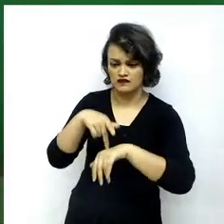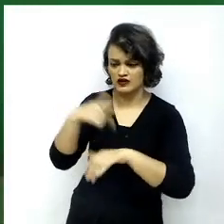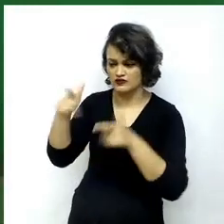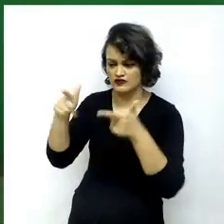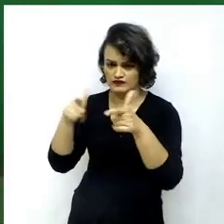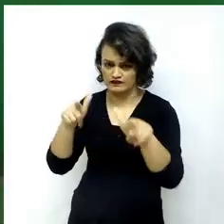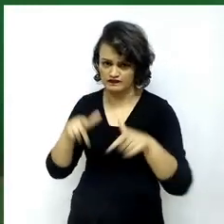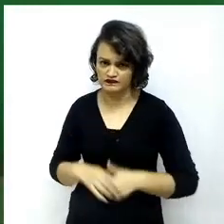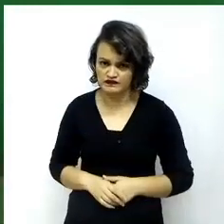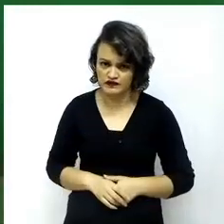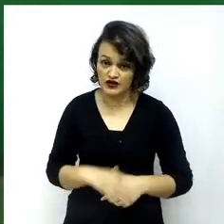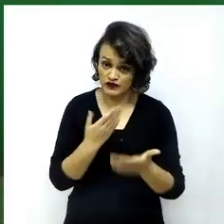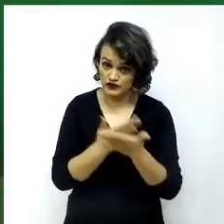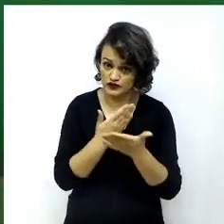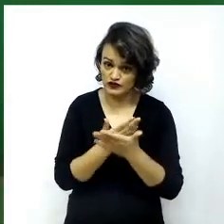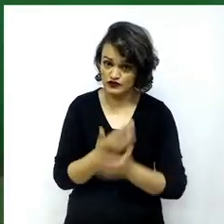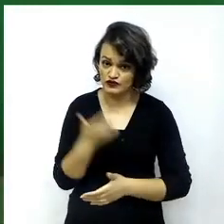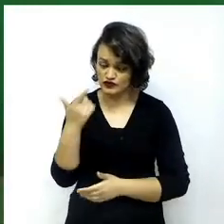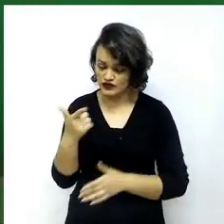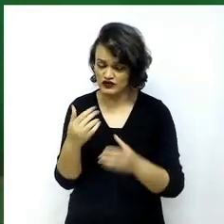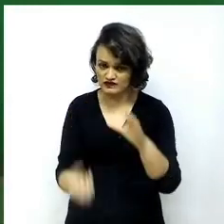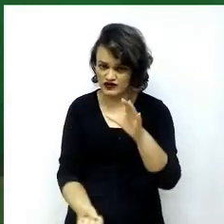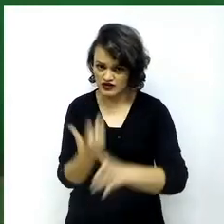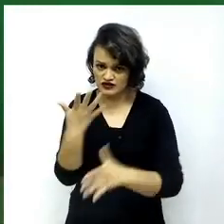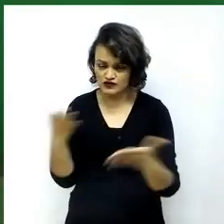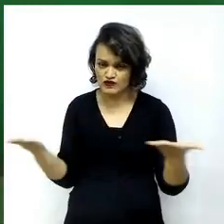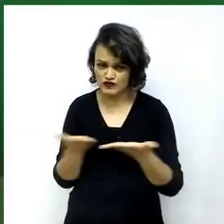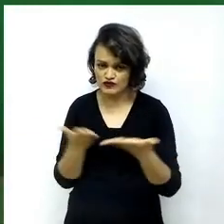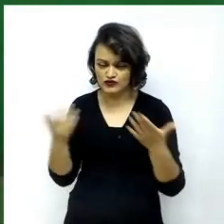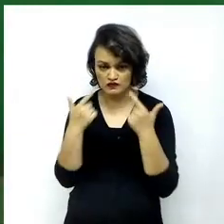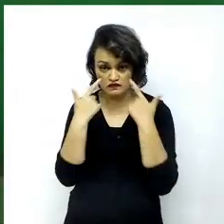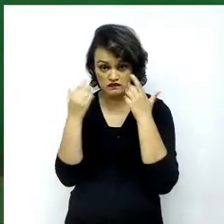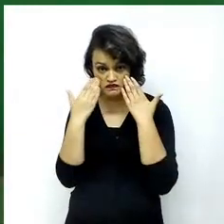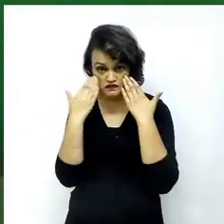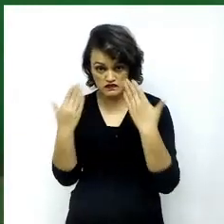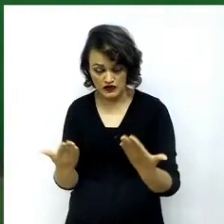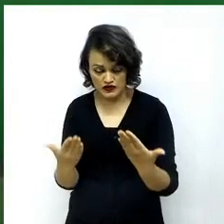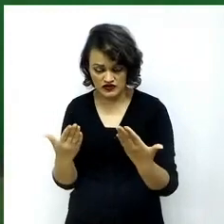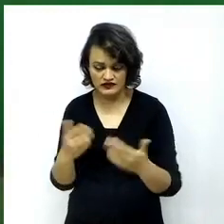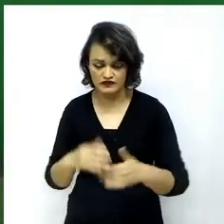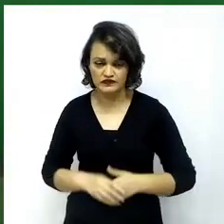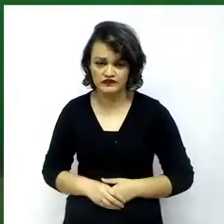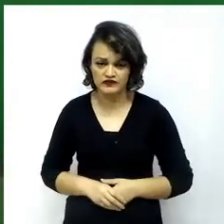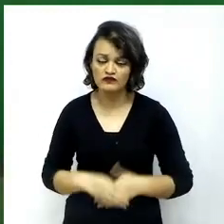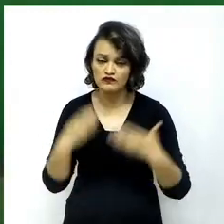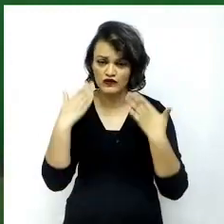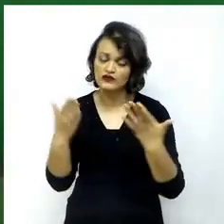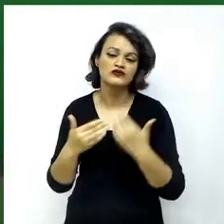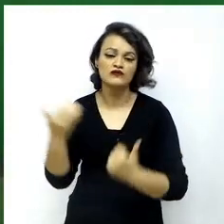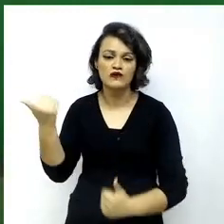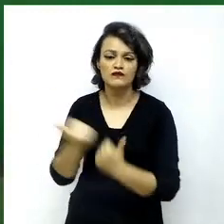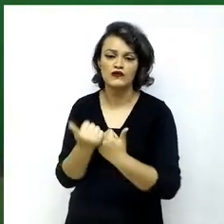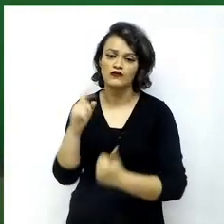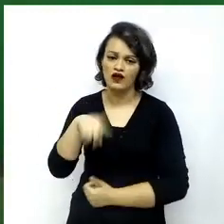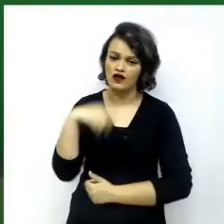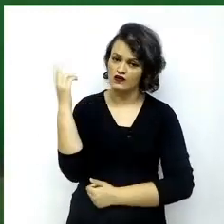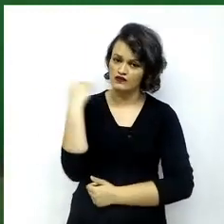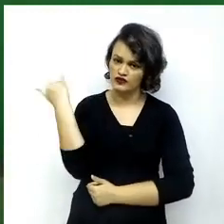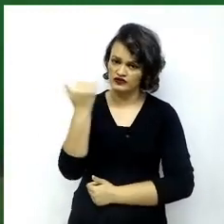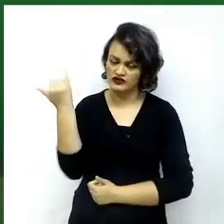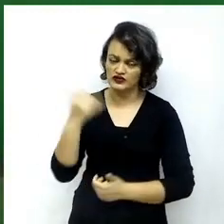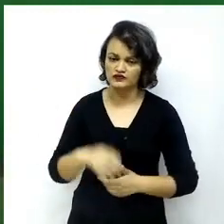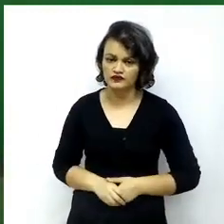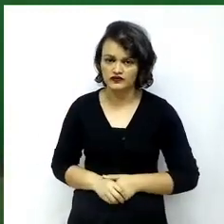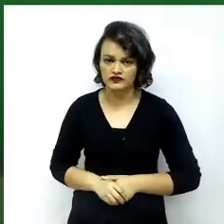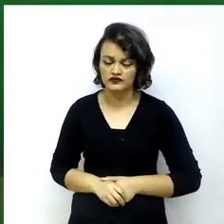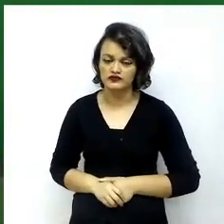bear witness to how this cooperation can be fruitful. The reviews provide a qualified diagnosis of the main challenges for